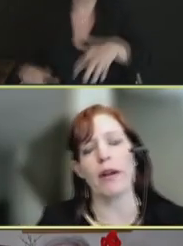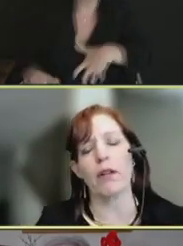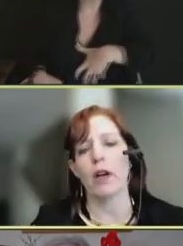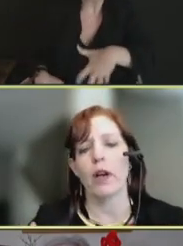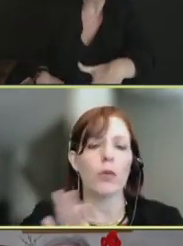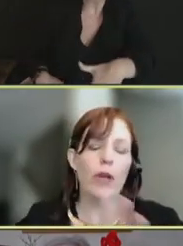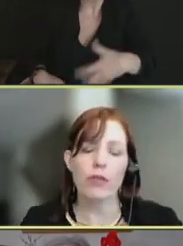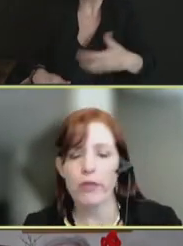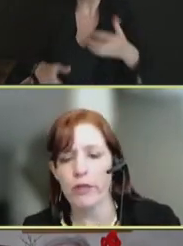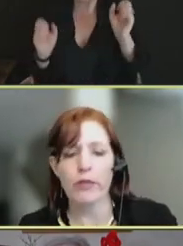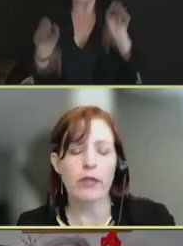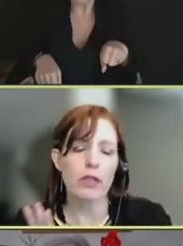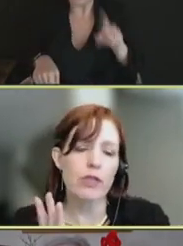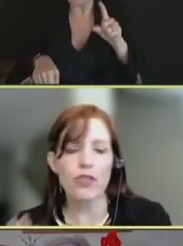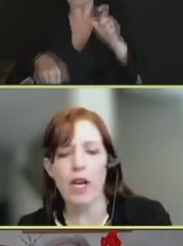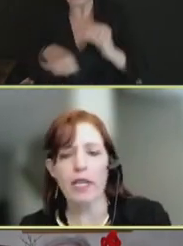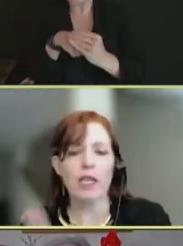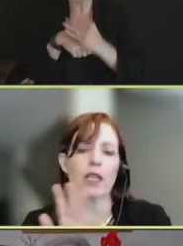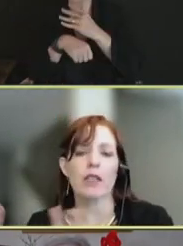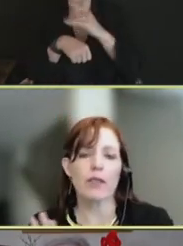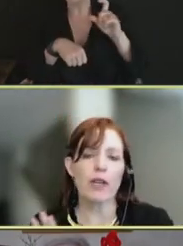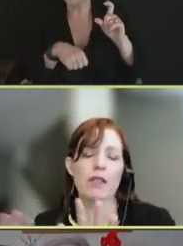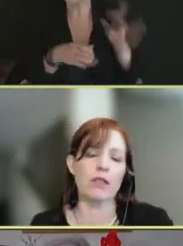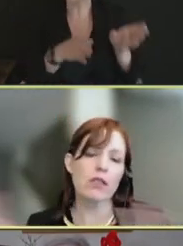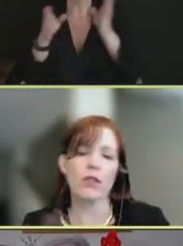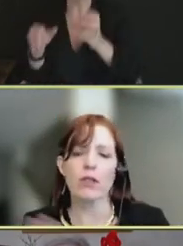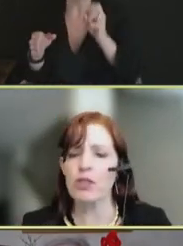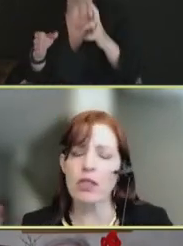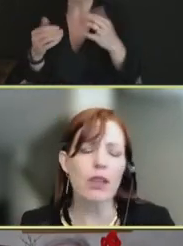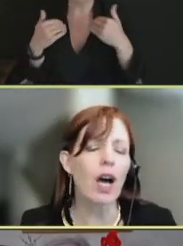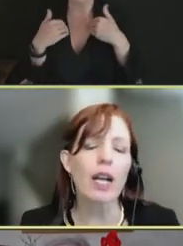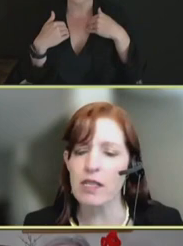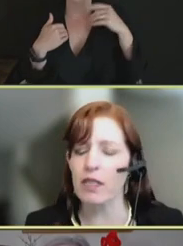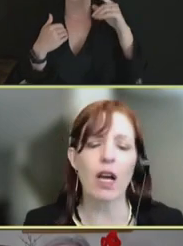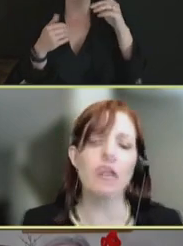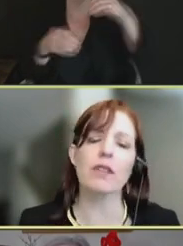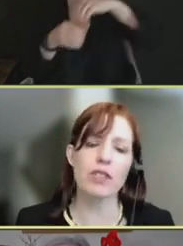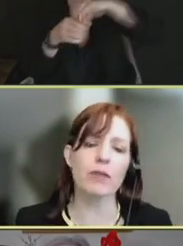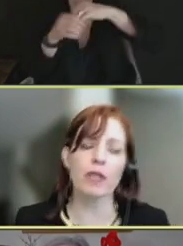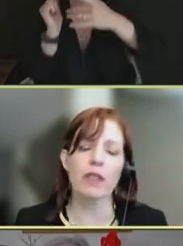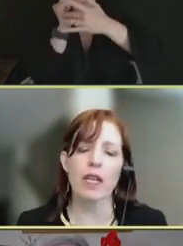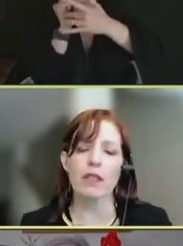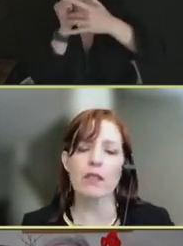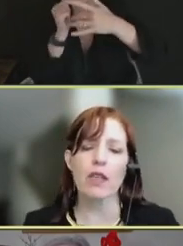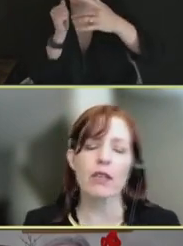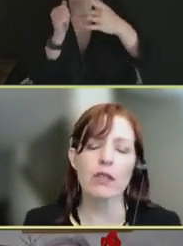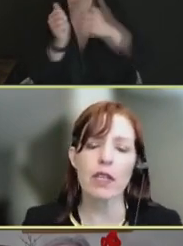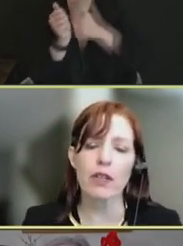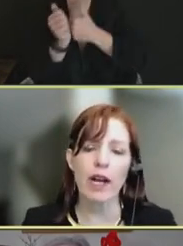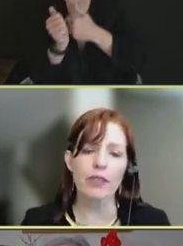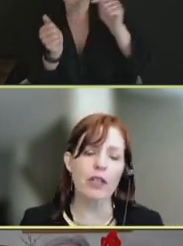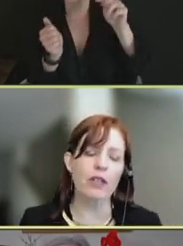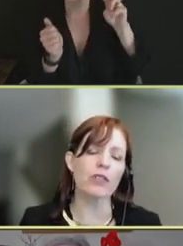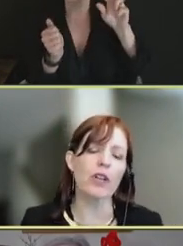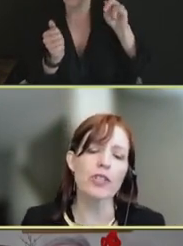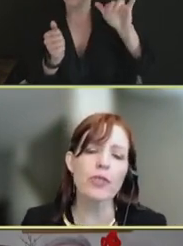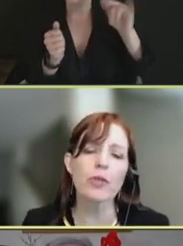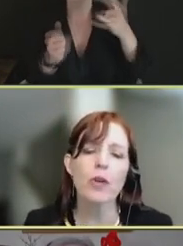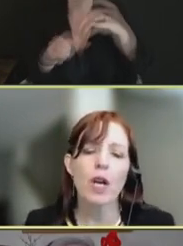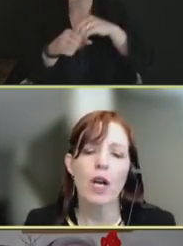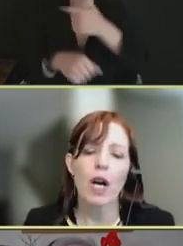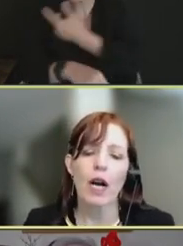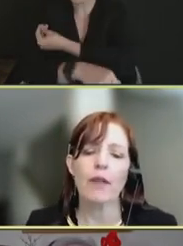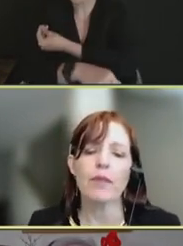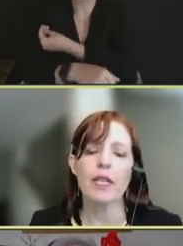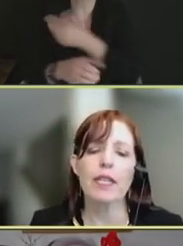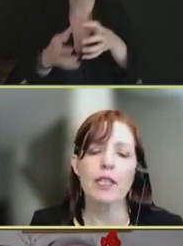about whether there is tracking in the devices, you know, just lots and lots of different things that are out there that are not true.